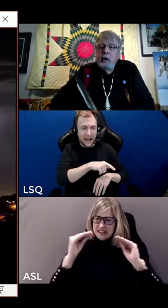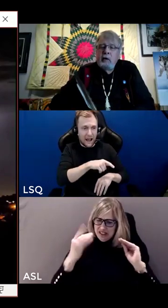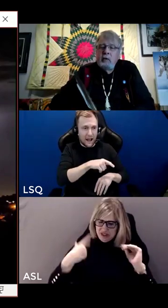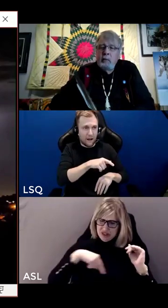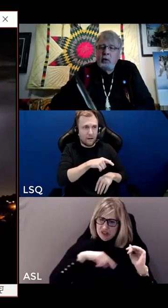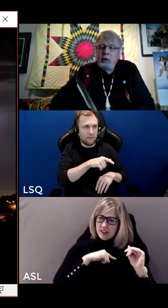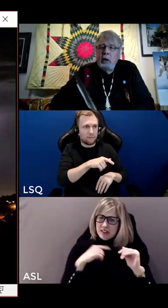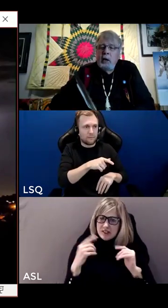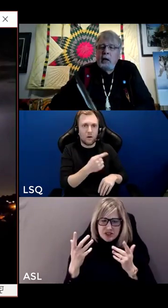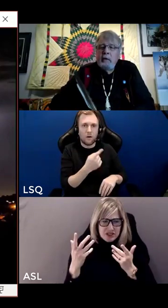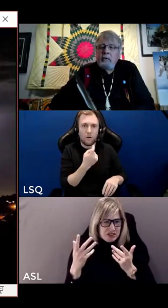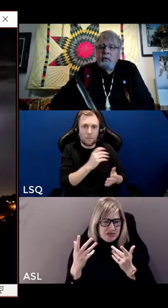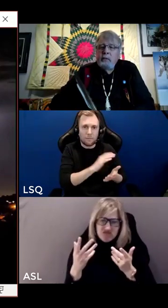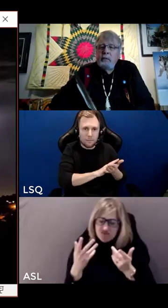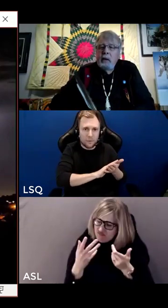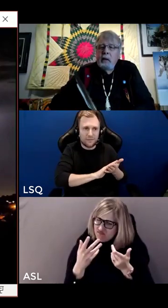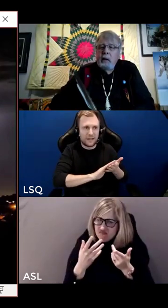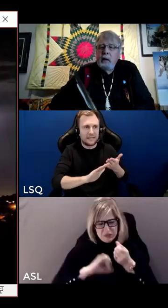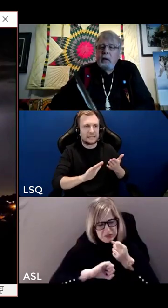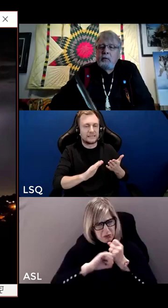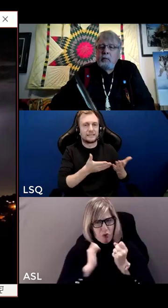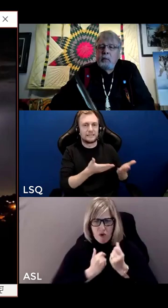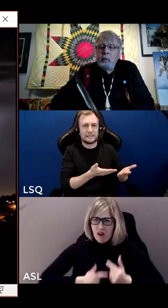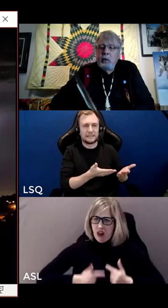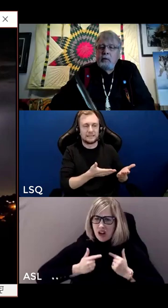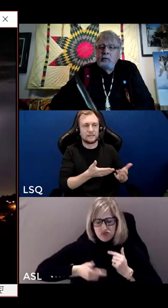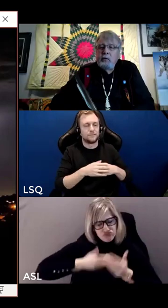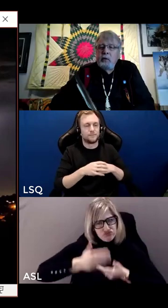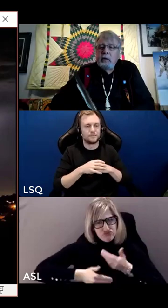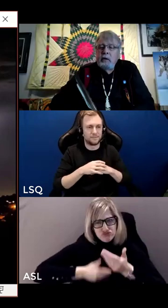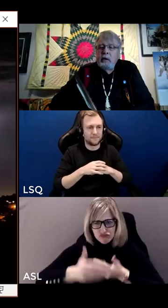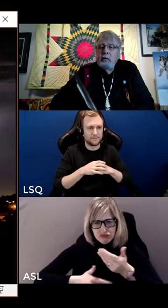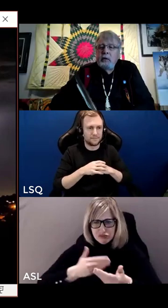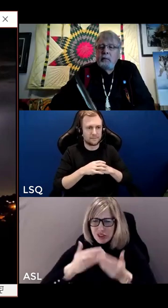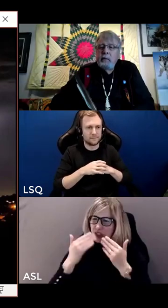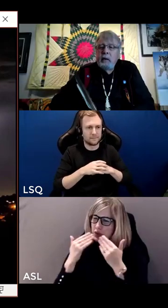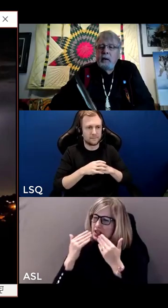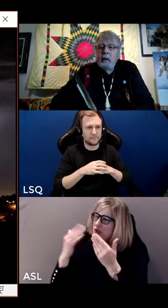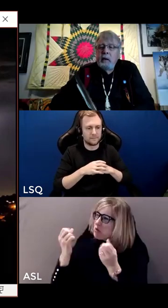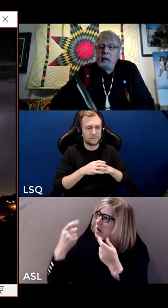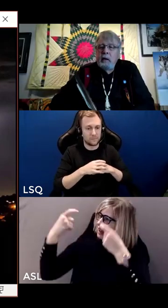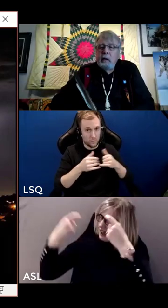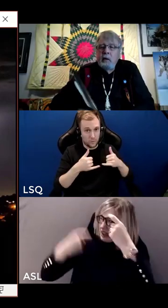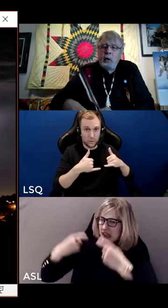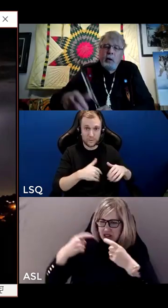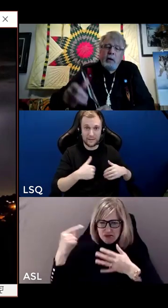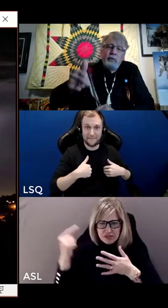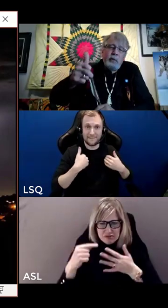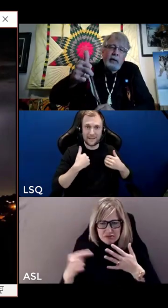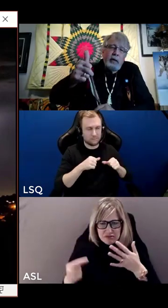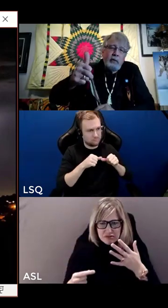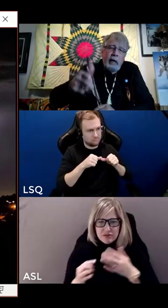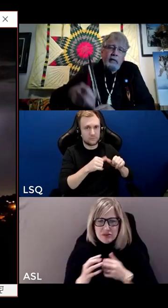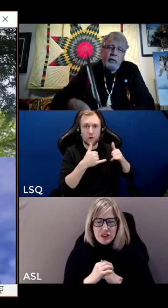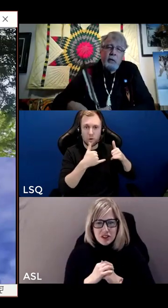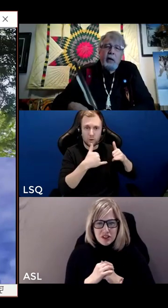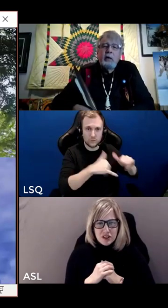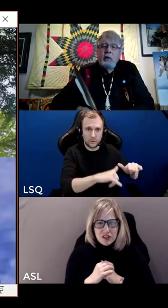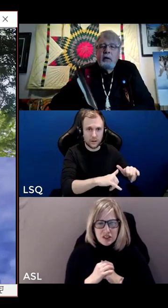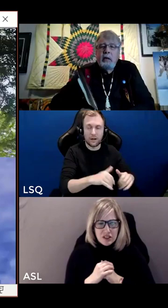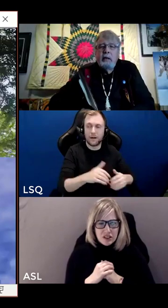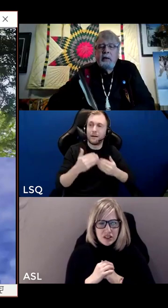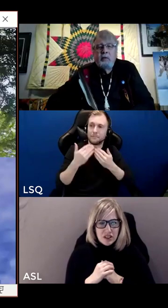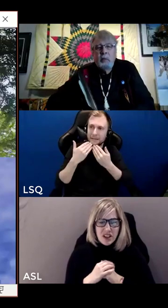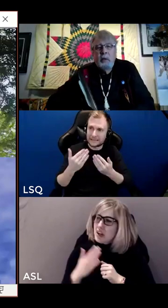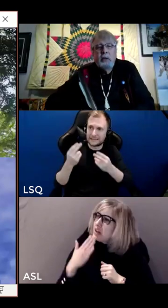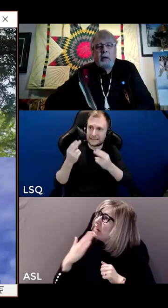to support our lives. We're grateful for these gifts. We're grateful and we give thanks creator